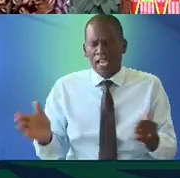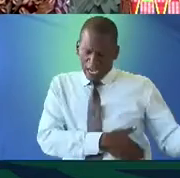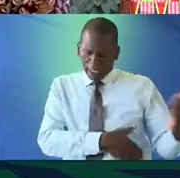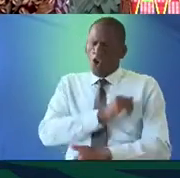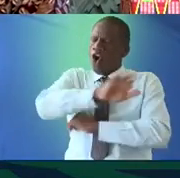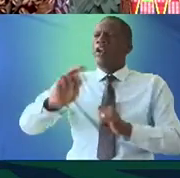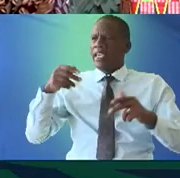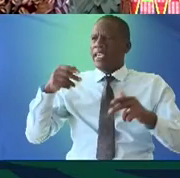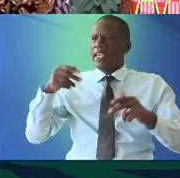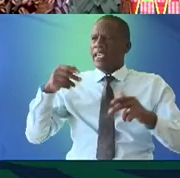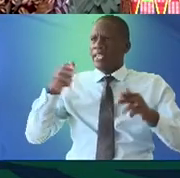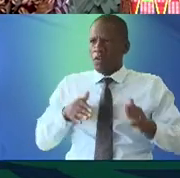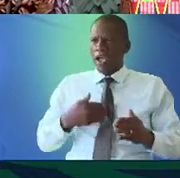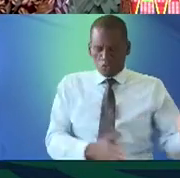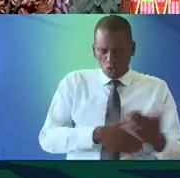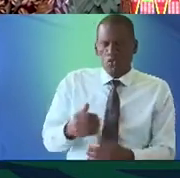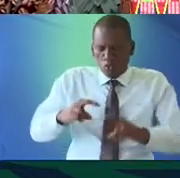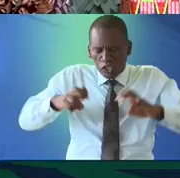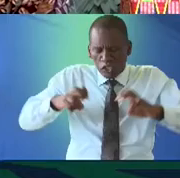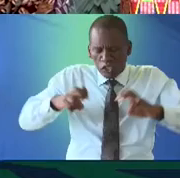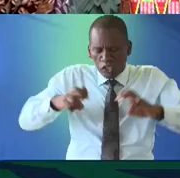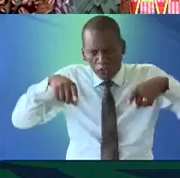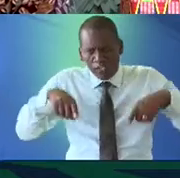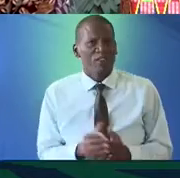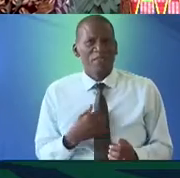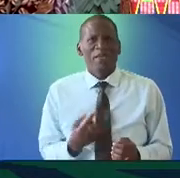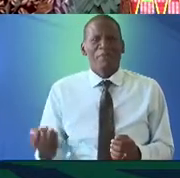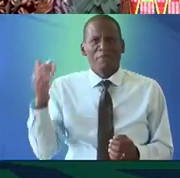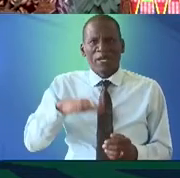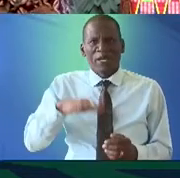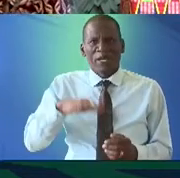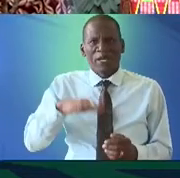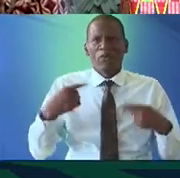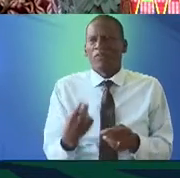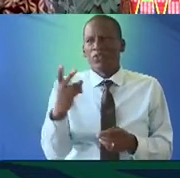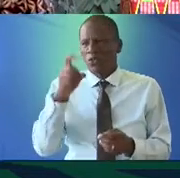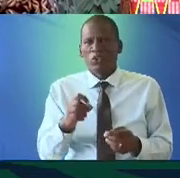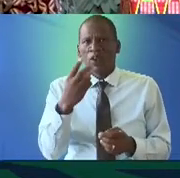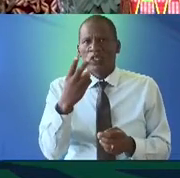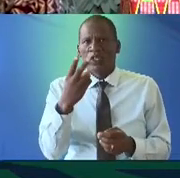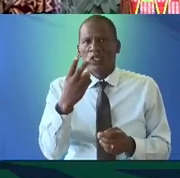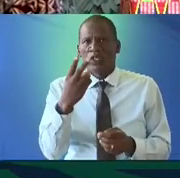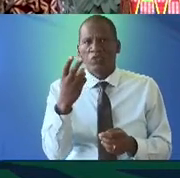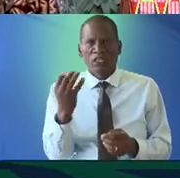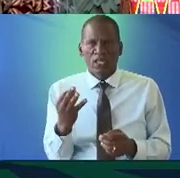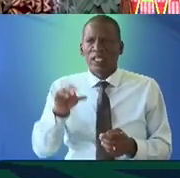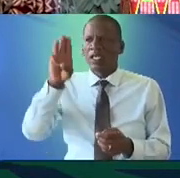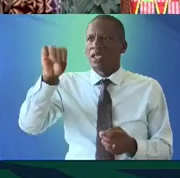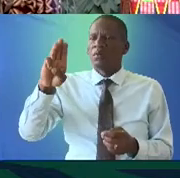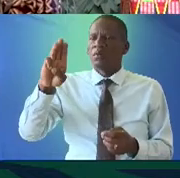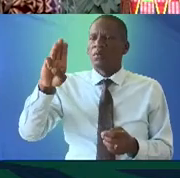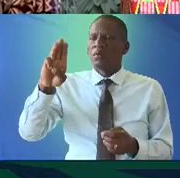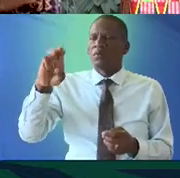every Kenyan woman has a less so you gentlemen look for yourselves I'm coming to the audience I have two questions one two three we